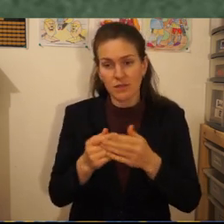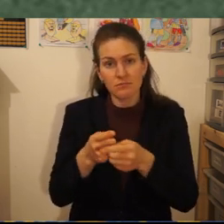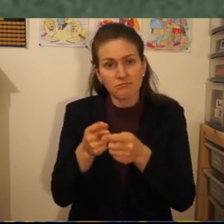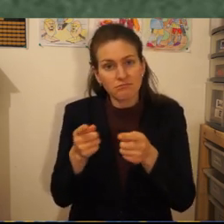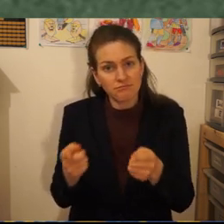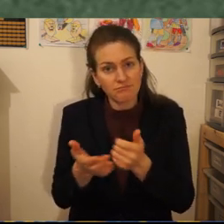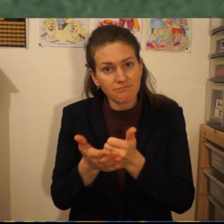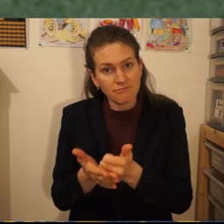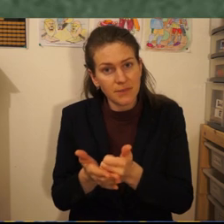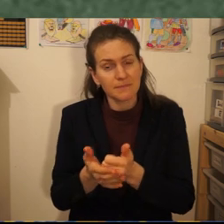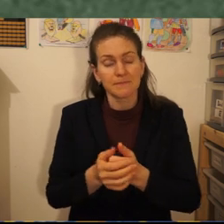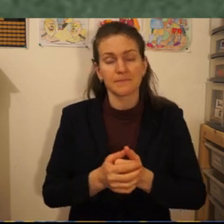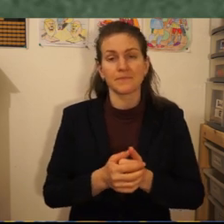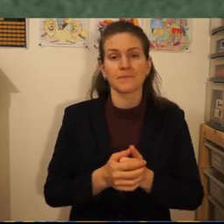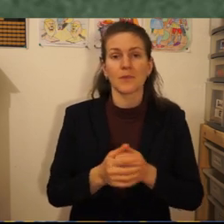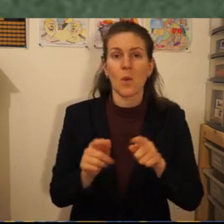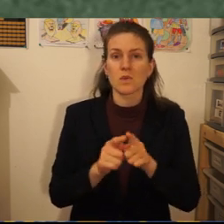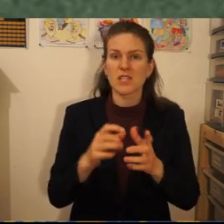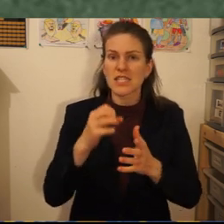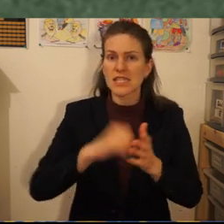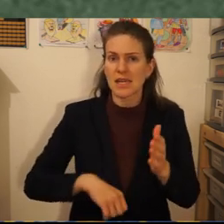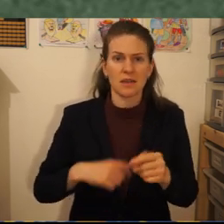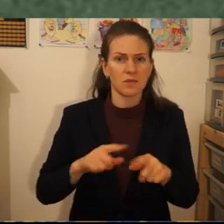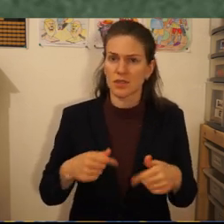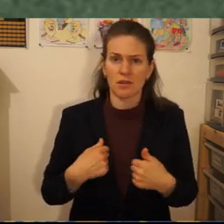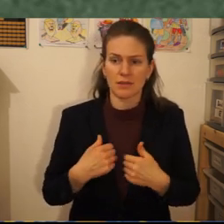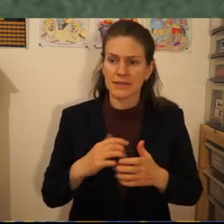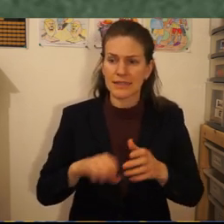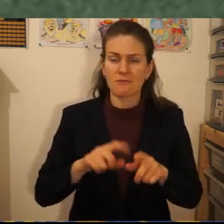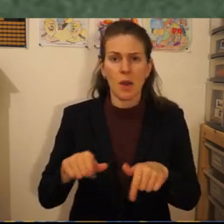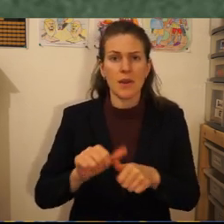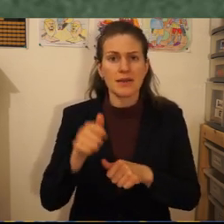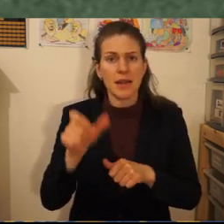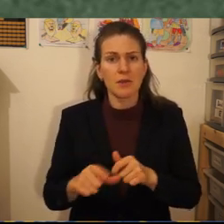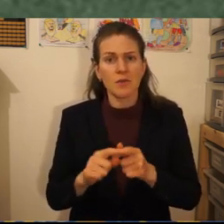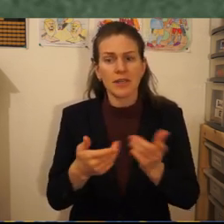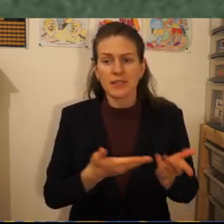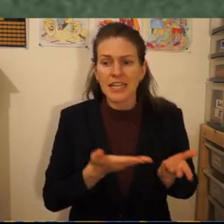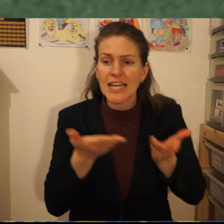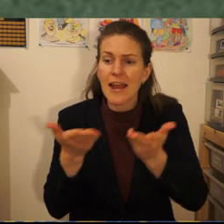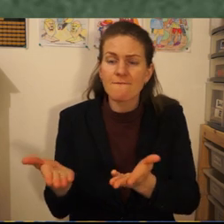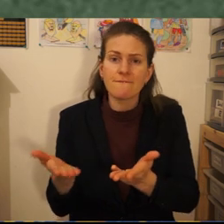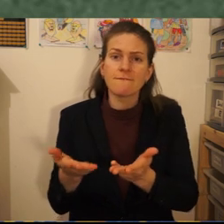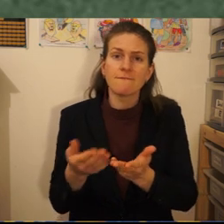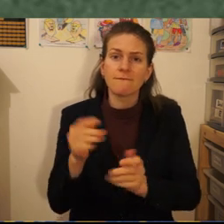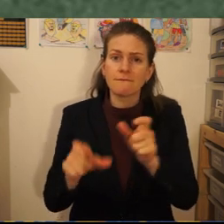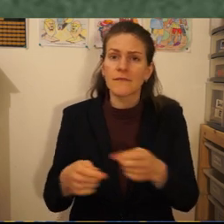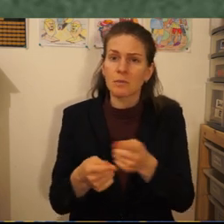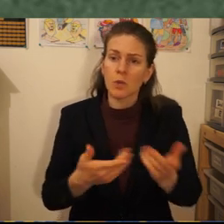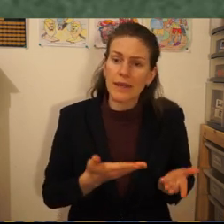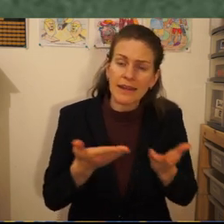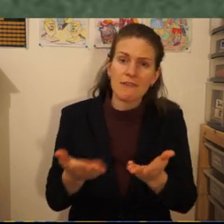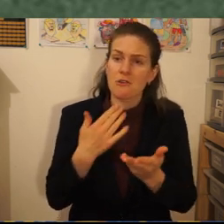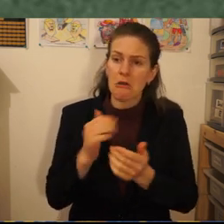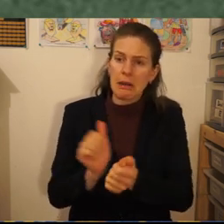and even stealing we don't steal from our neighbour we provide them we give them things we